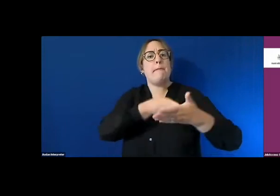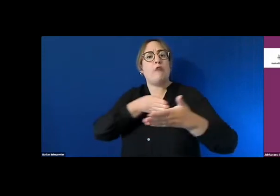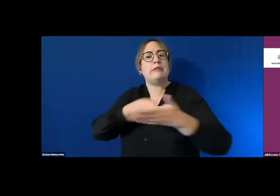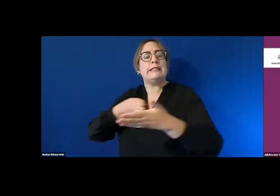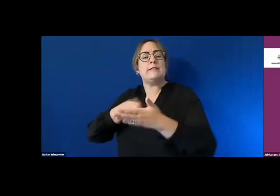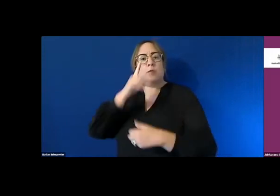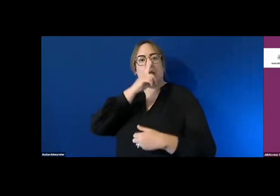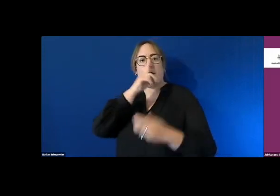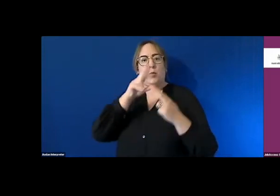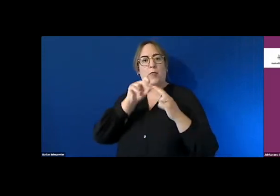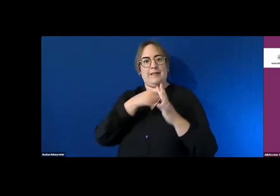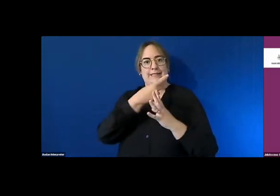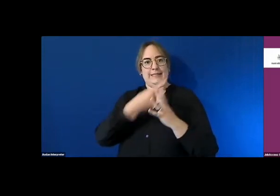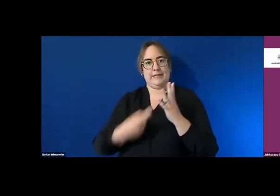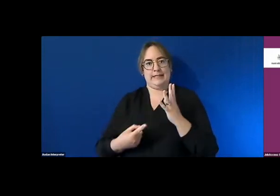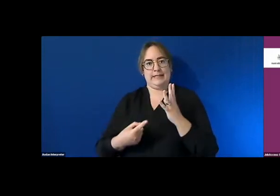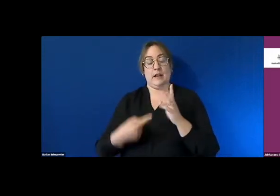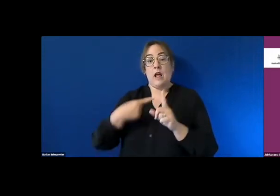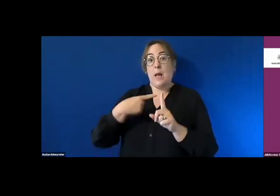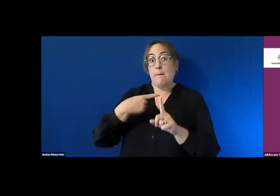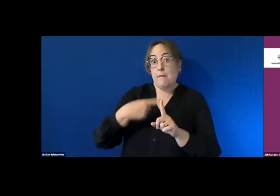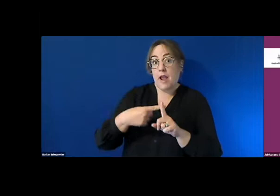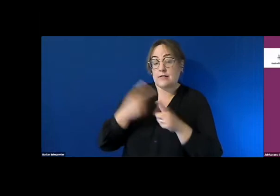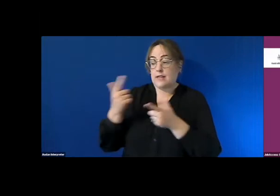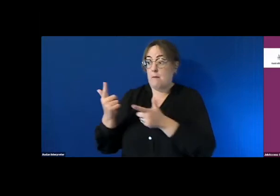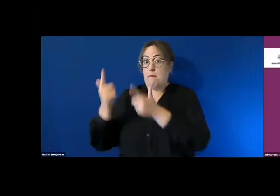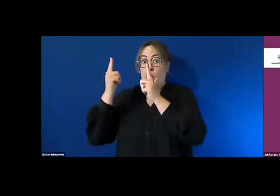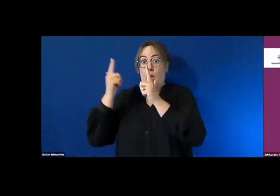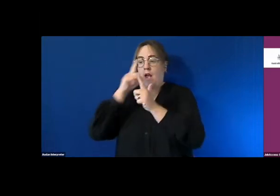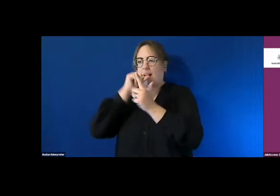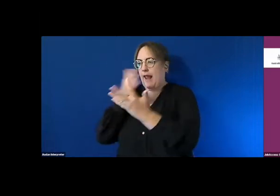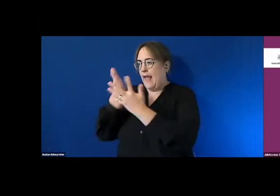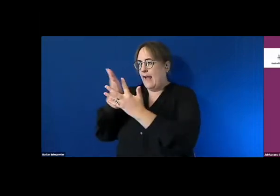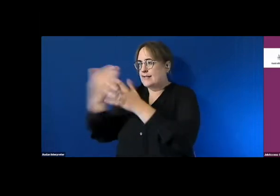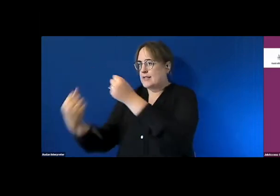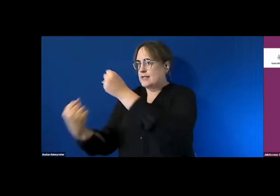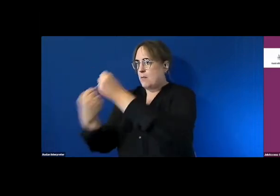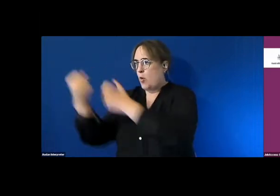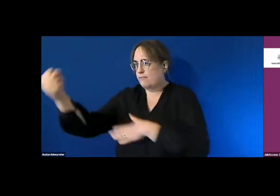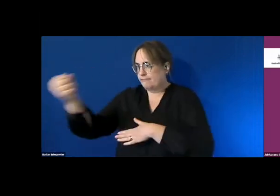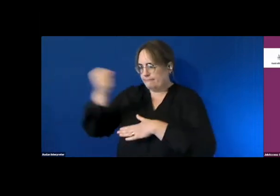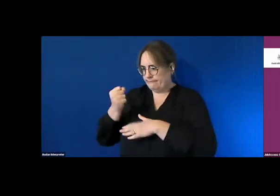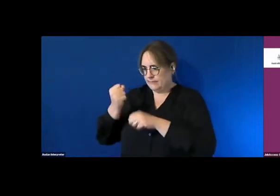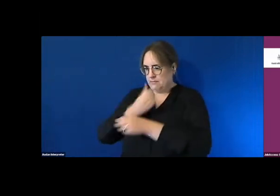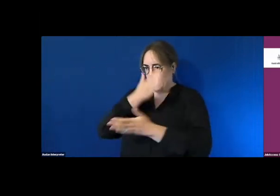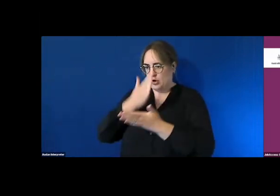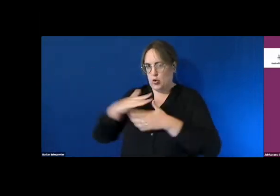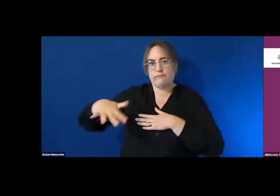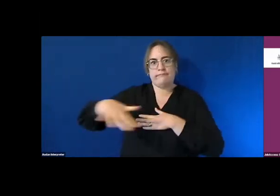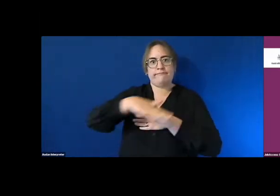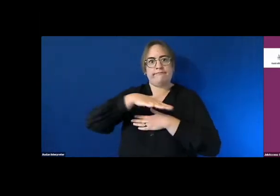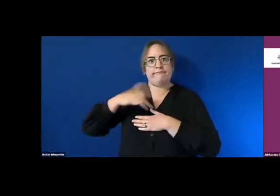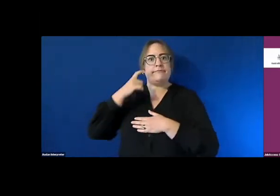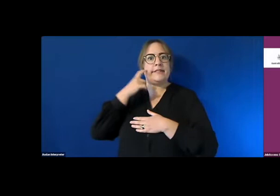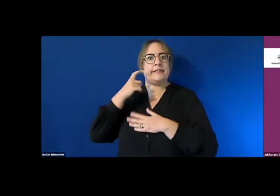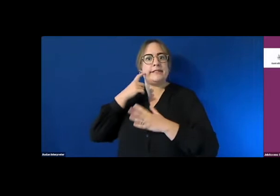employers can access supports to make their workplaces more accessible just share my screen